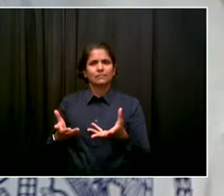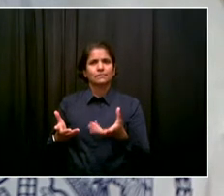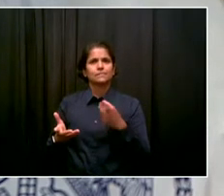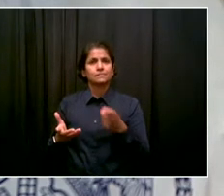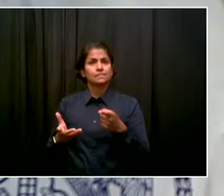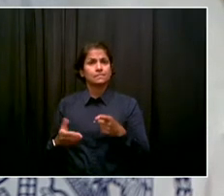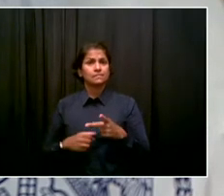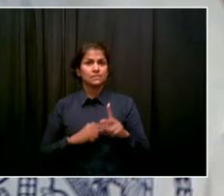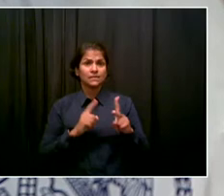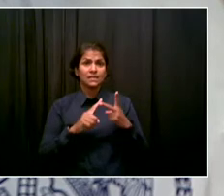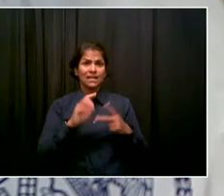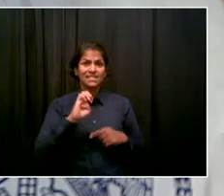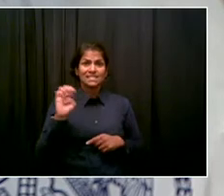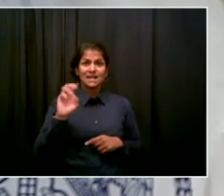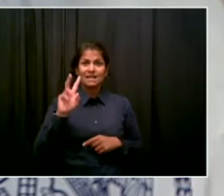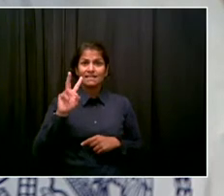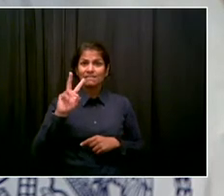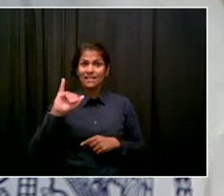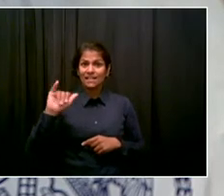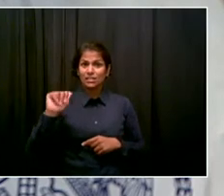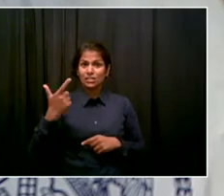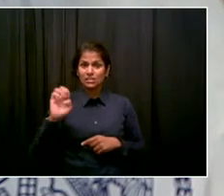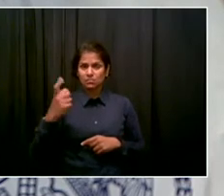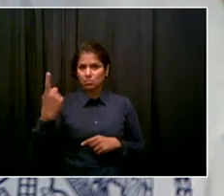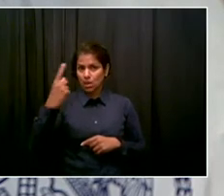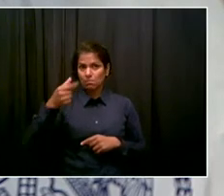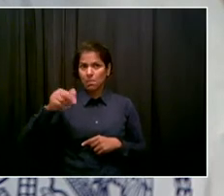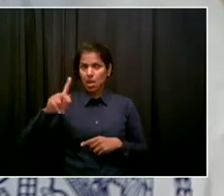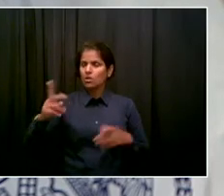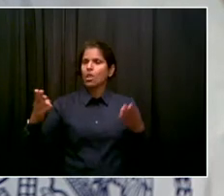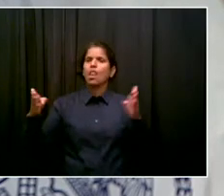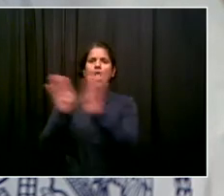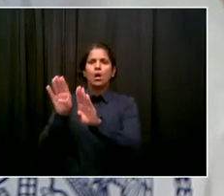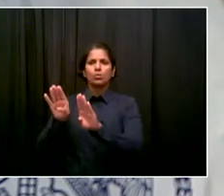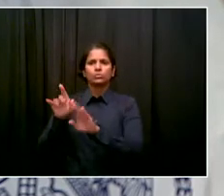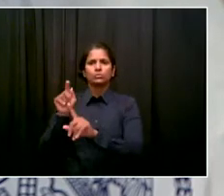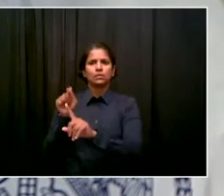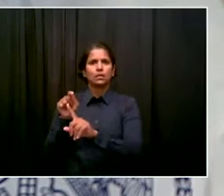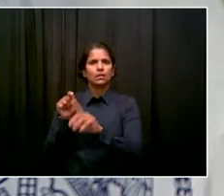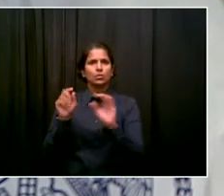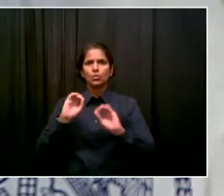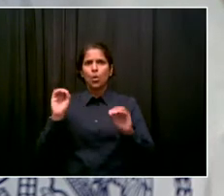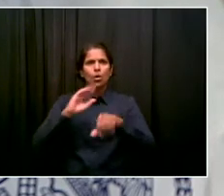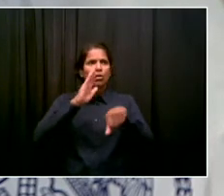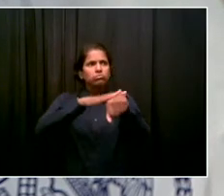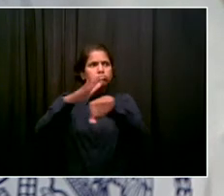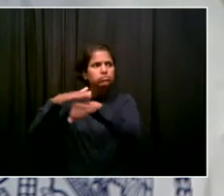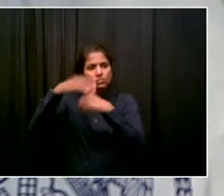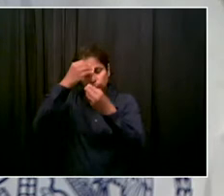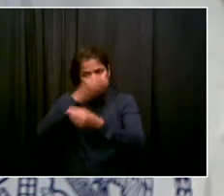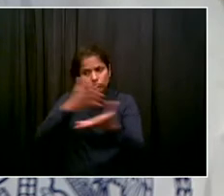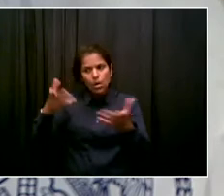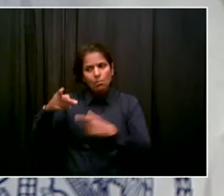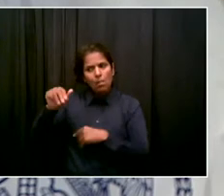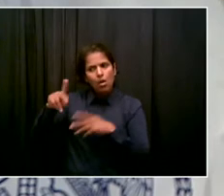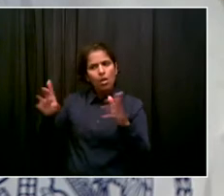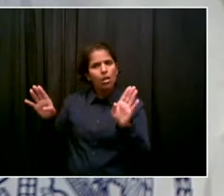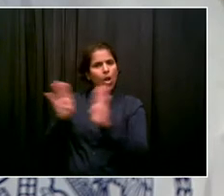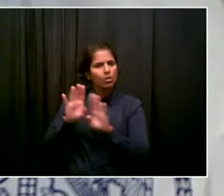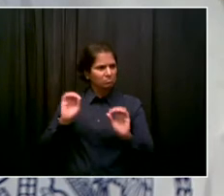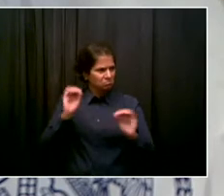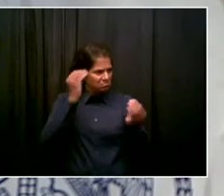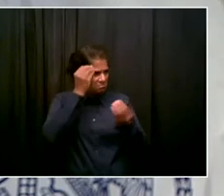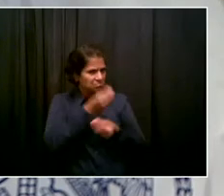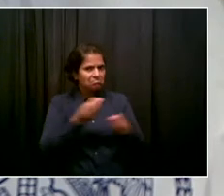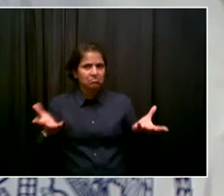any notice to the community hours before its scheduled closure. So can you first say whether you think the curfew at Washington Square Park